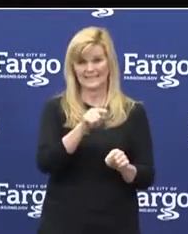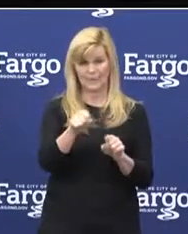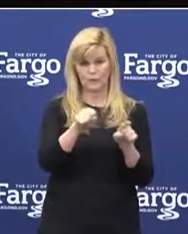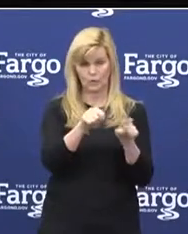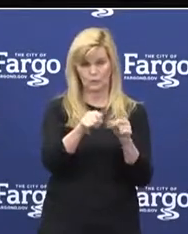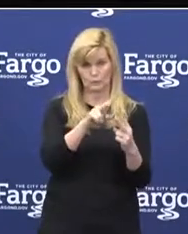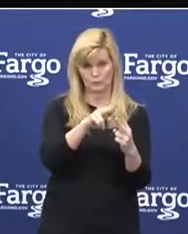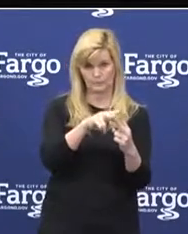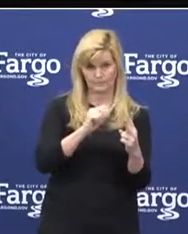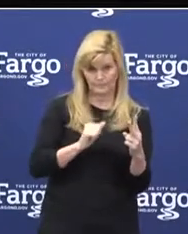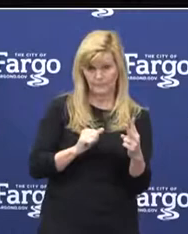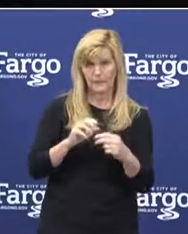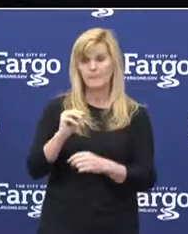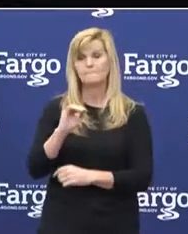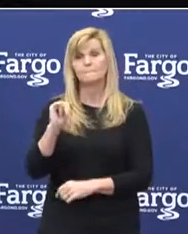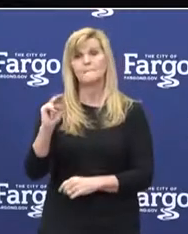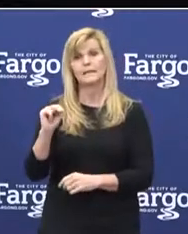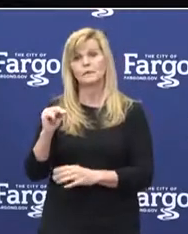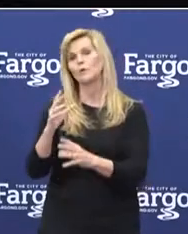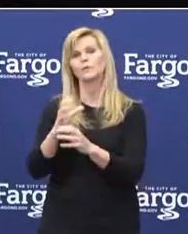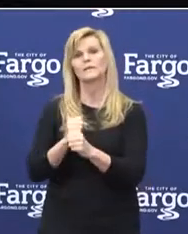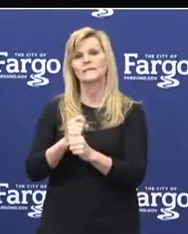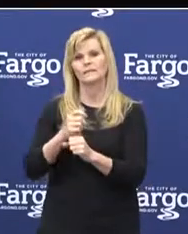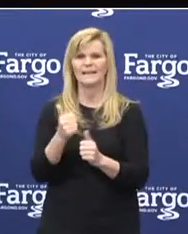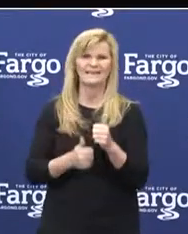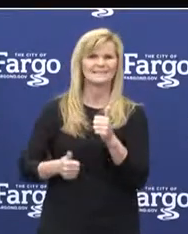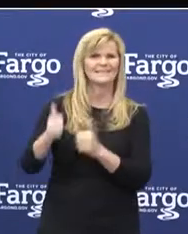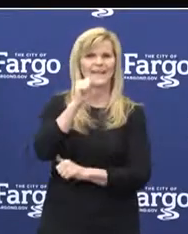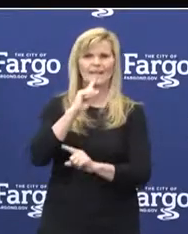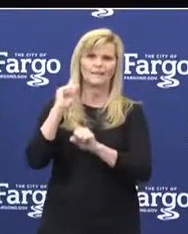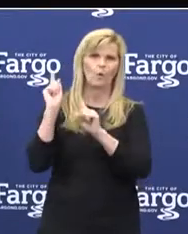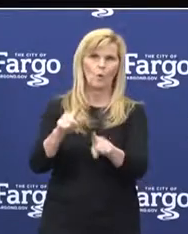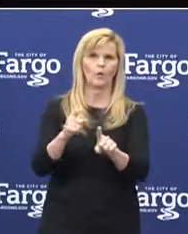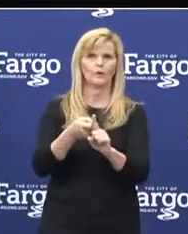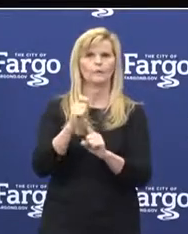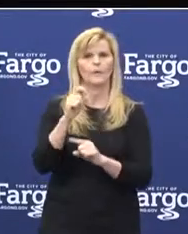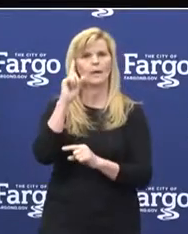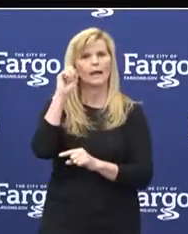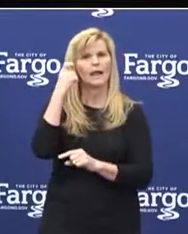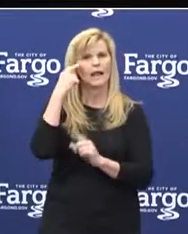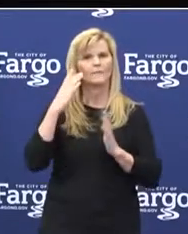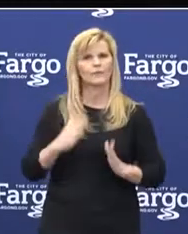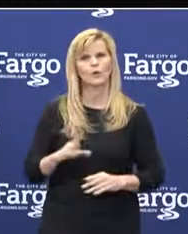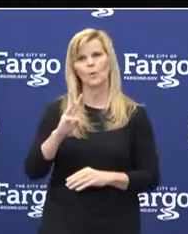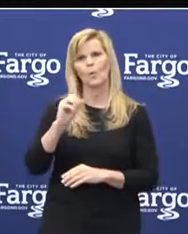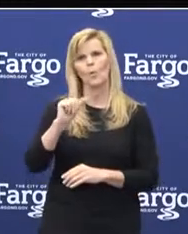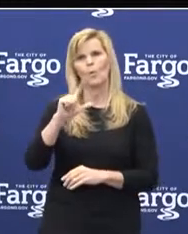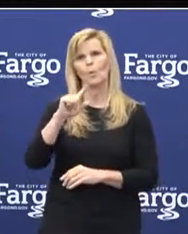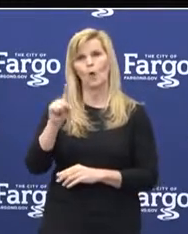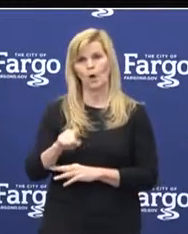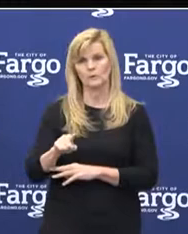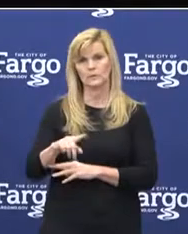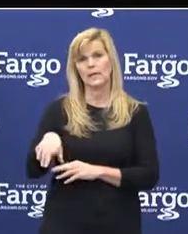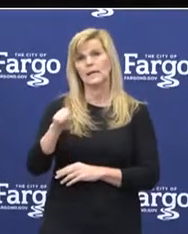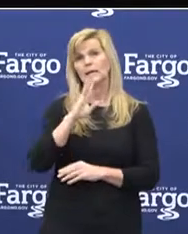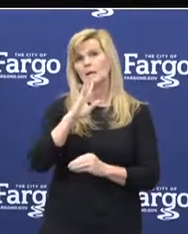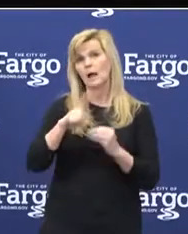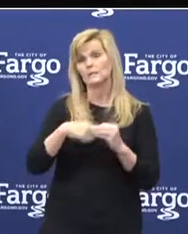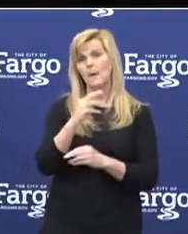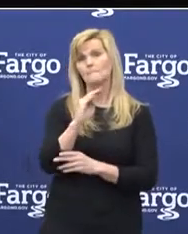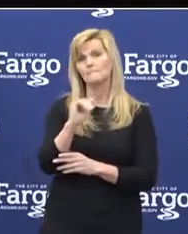Minnesota has received an executive order from Governor Walz, and as he talks about, Minnesota has made